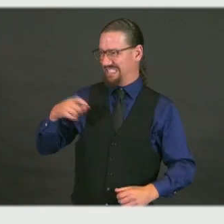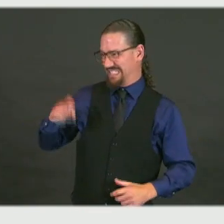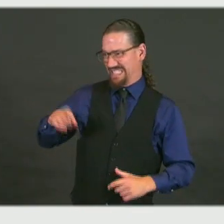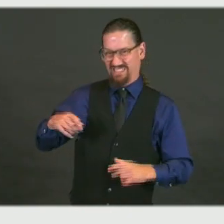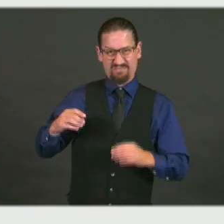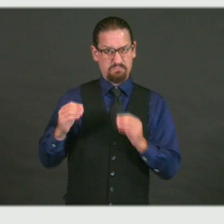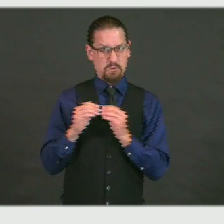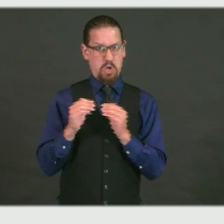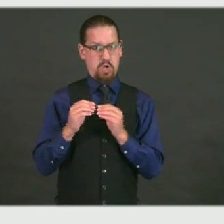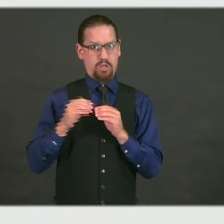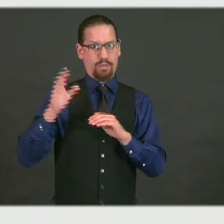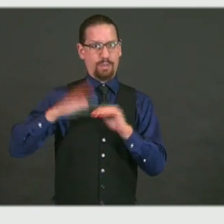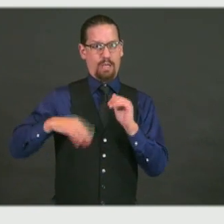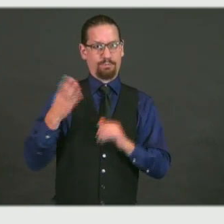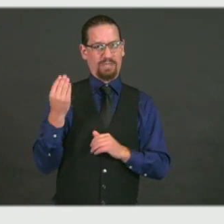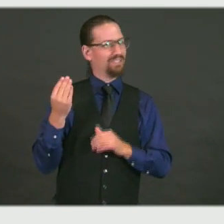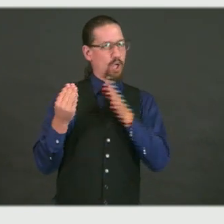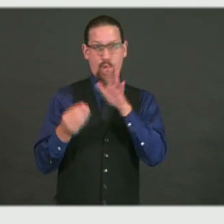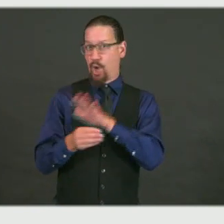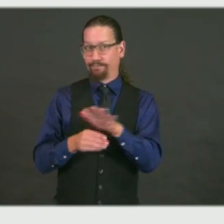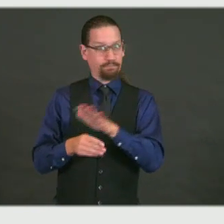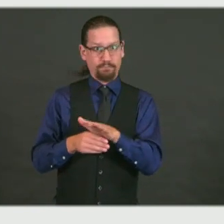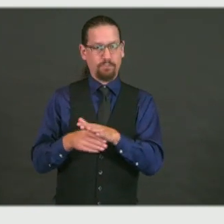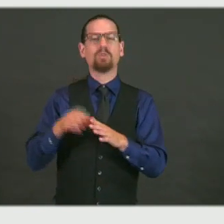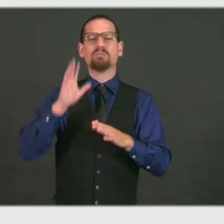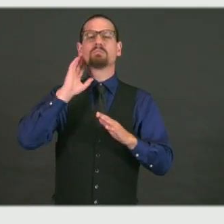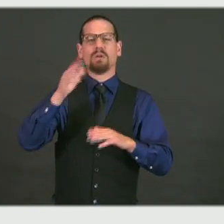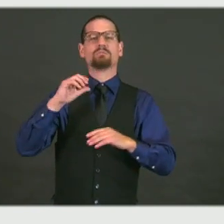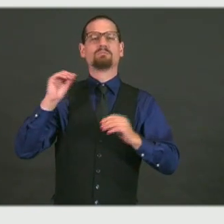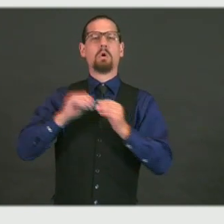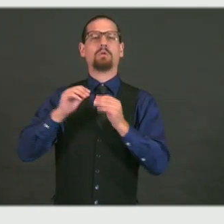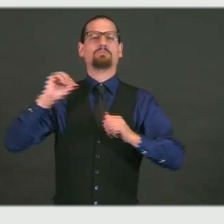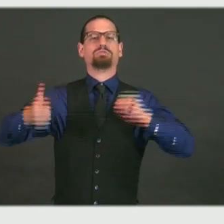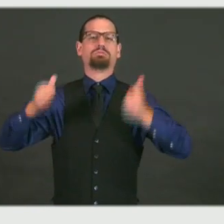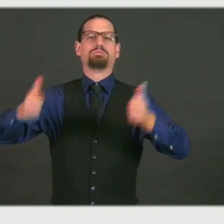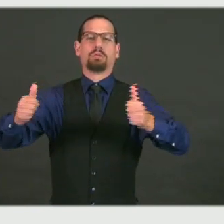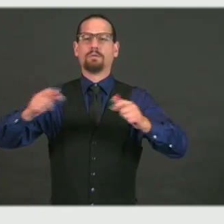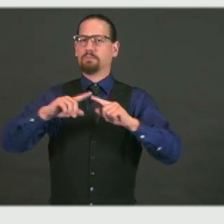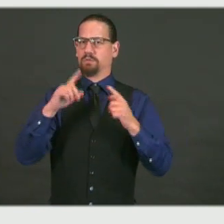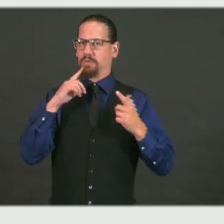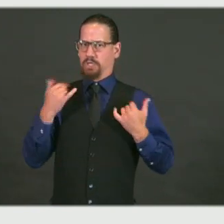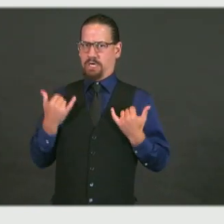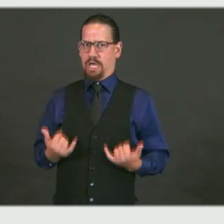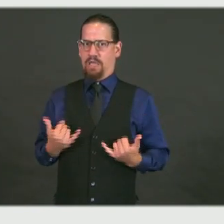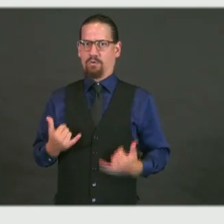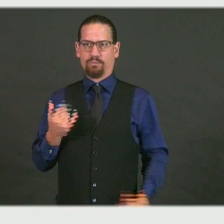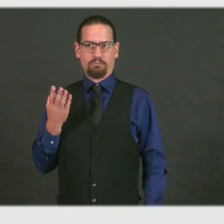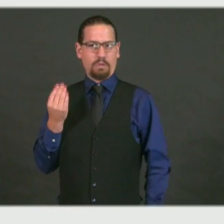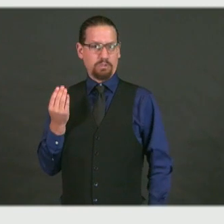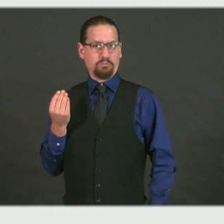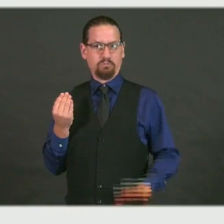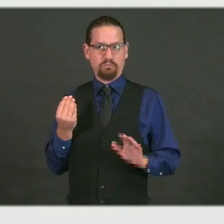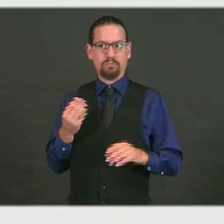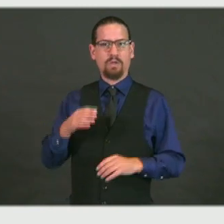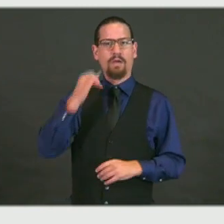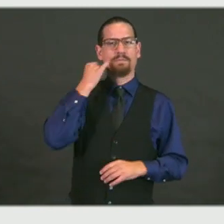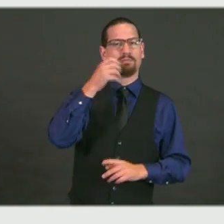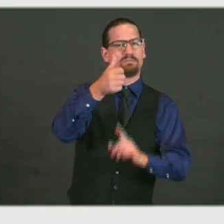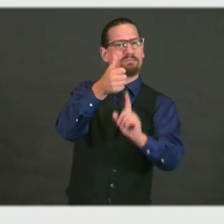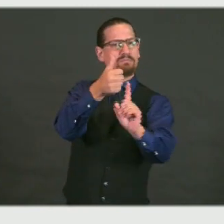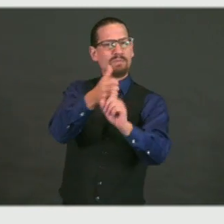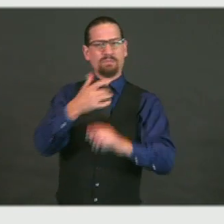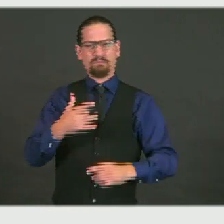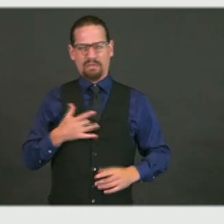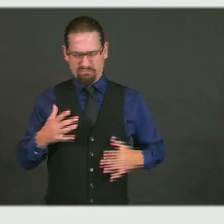work. If you feel sick, if you have symptoms, you're going to receive two tests. You're going to get a rapid test.